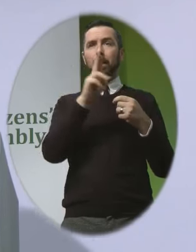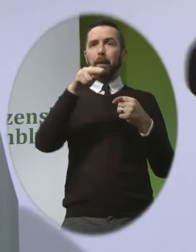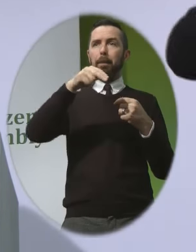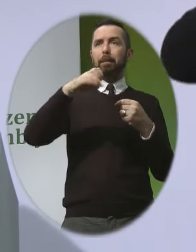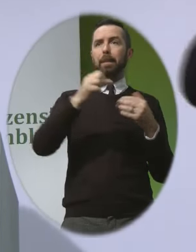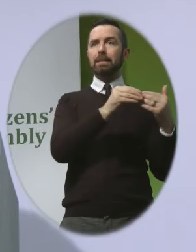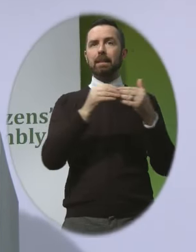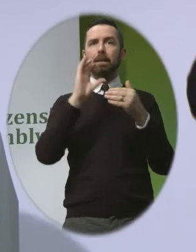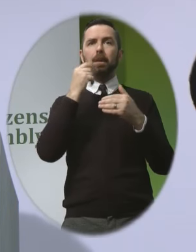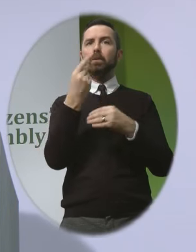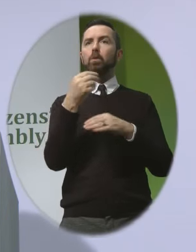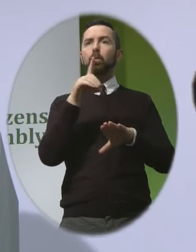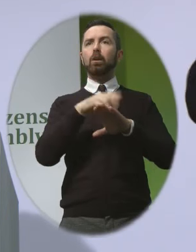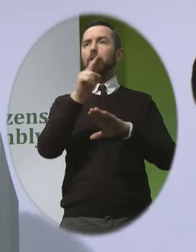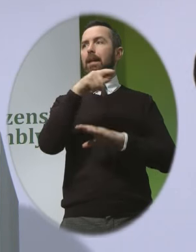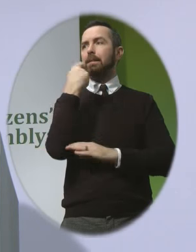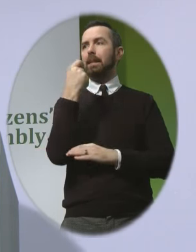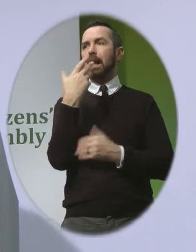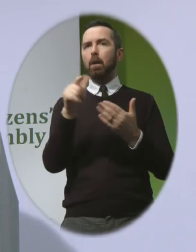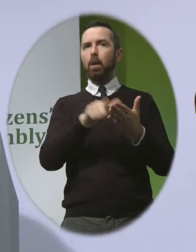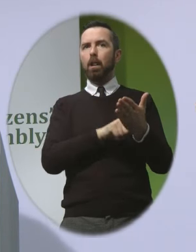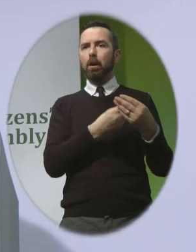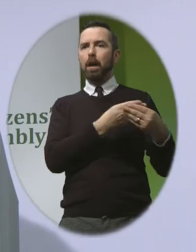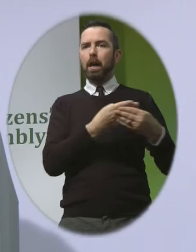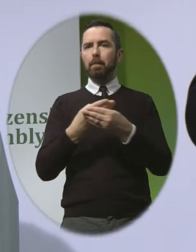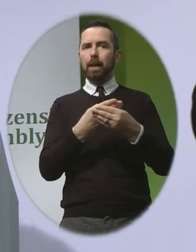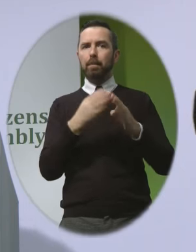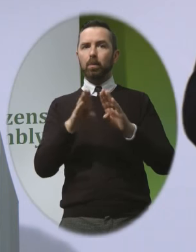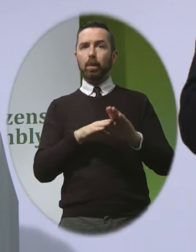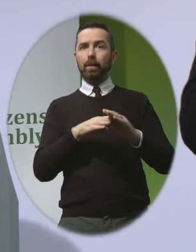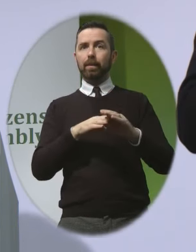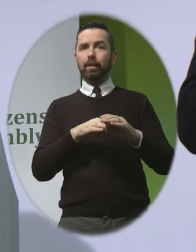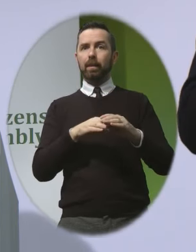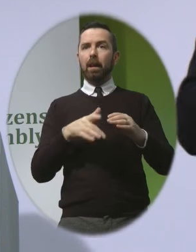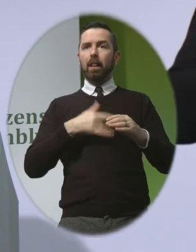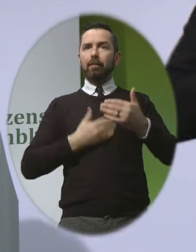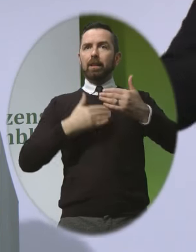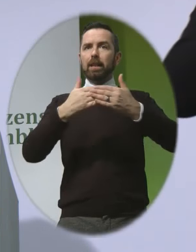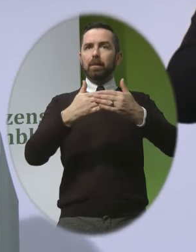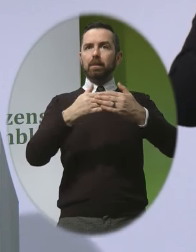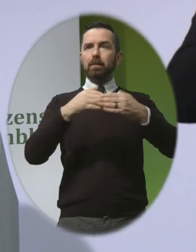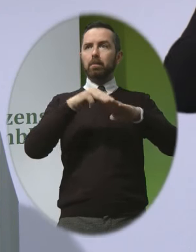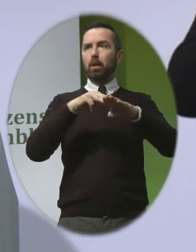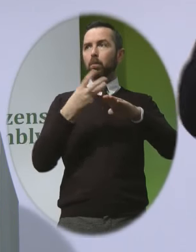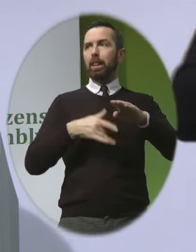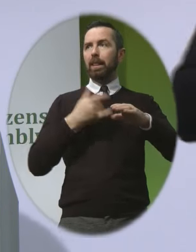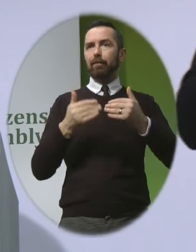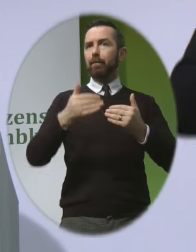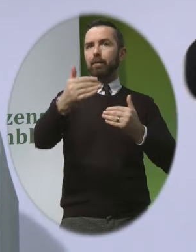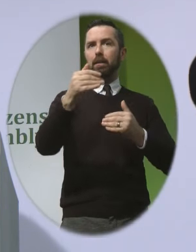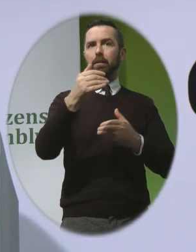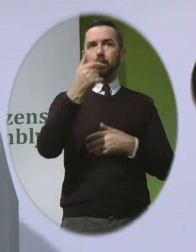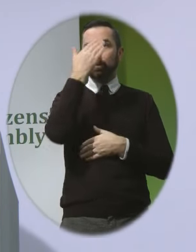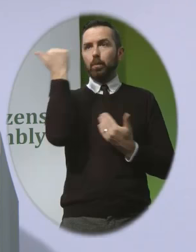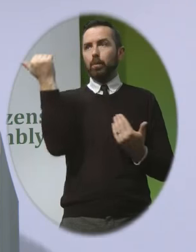no doctor can say how long a baby with a life limiting condition will live beyond birth because the term is not